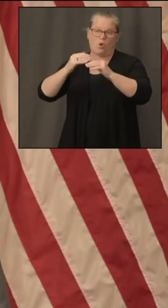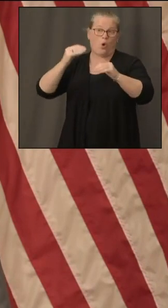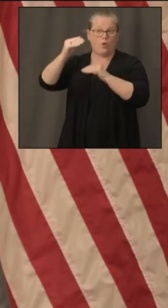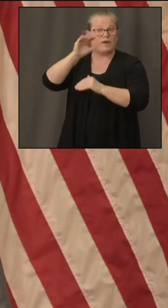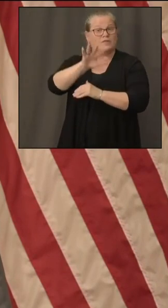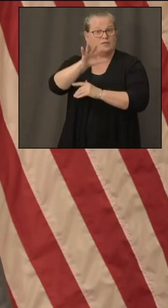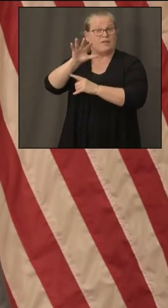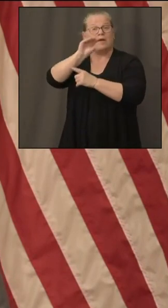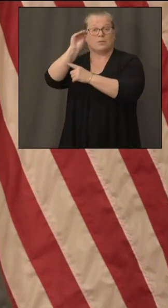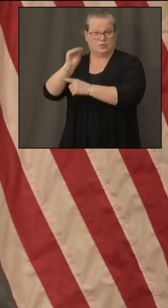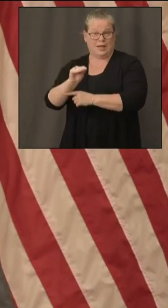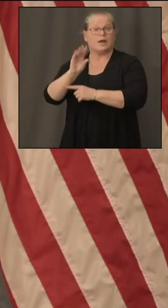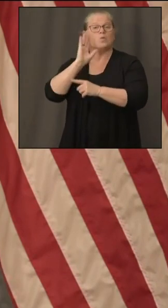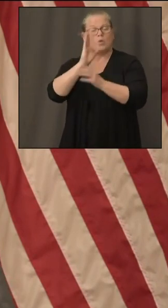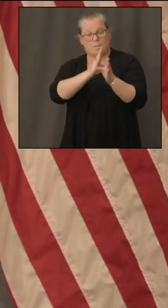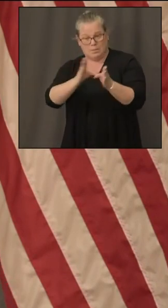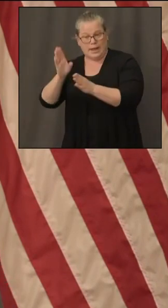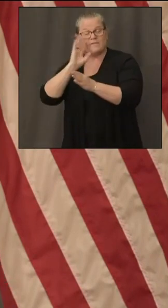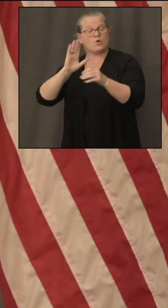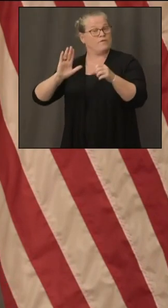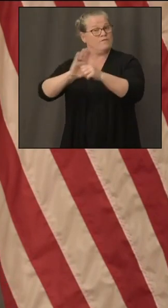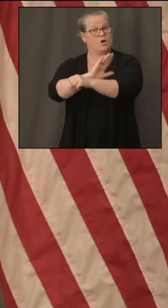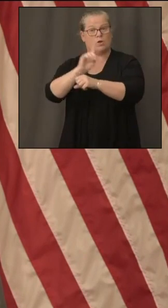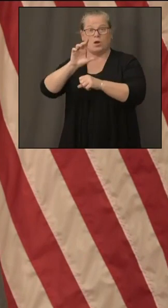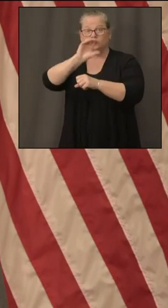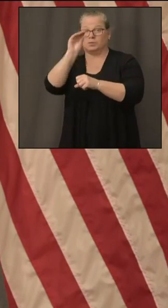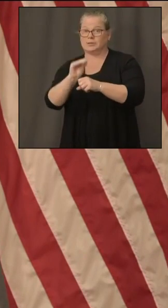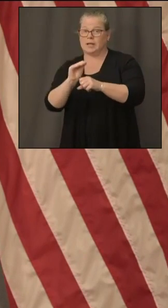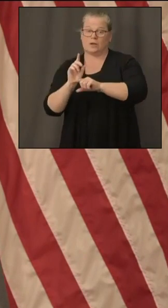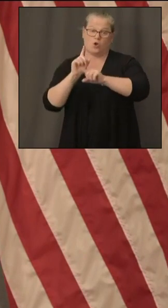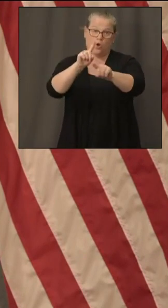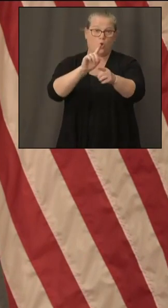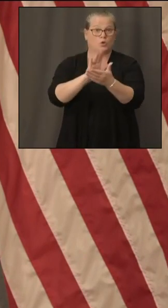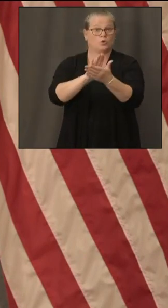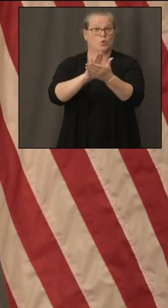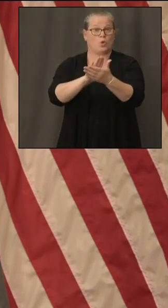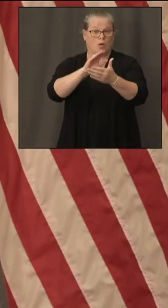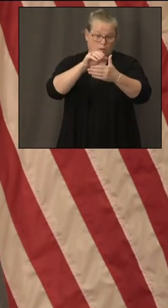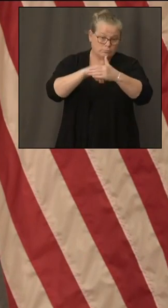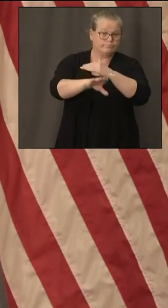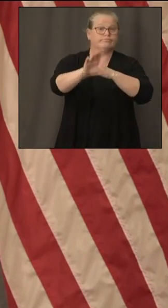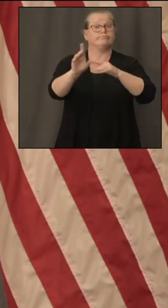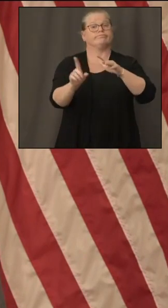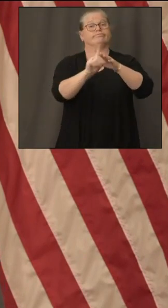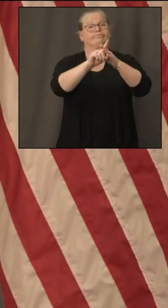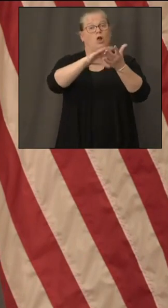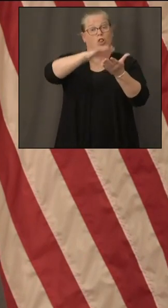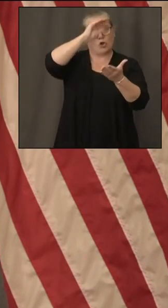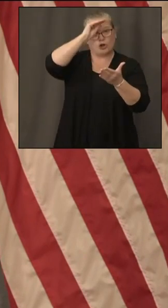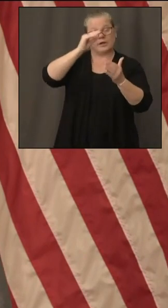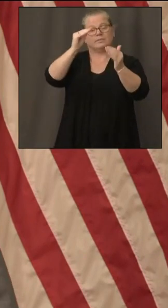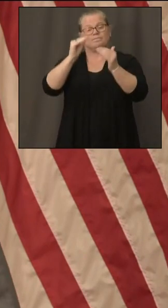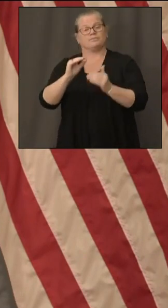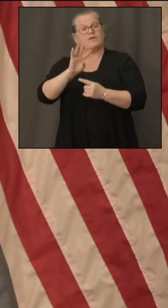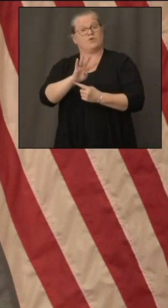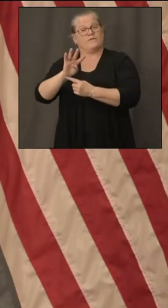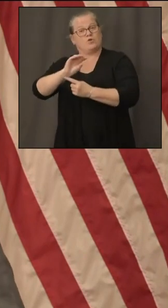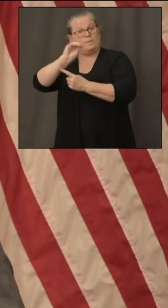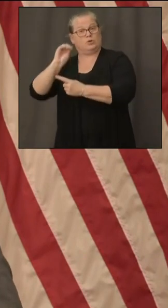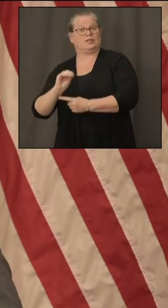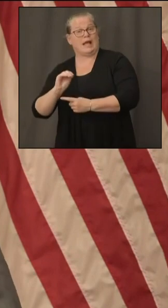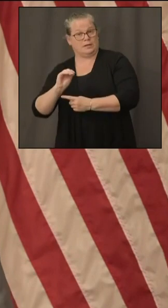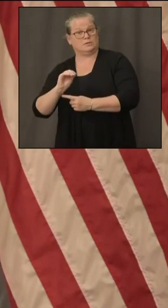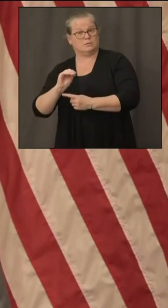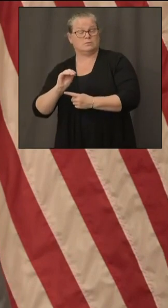planning full in-person learning 44 are planning hybrid some form of hybrid but that could include